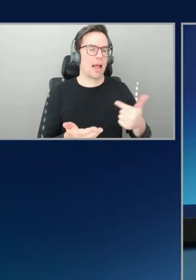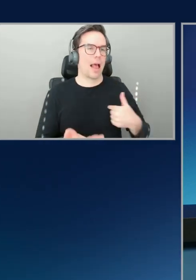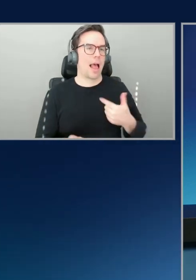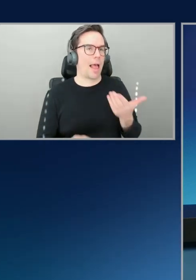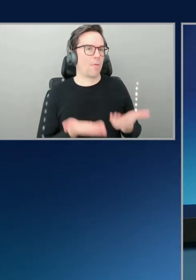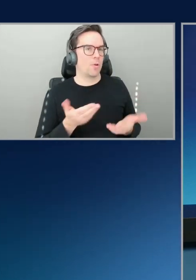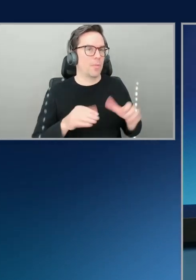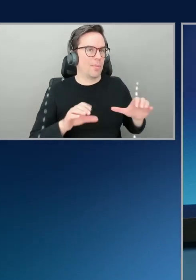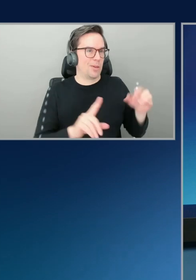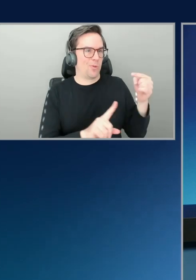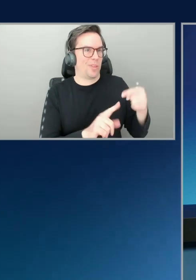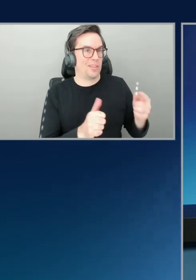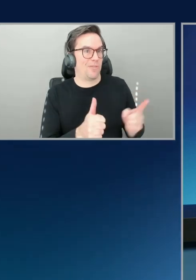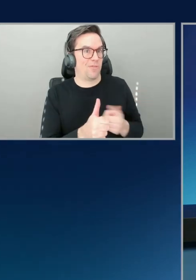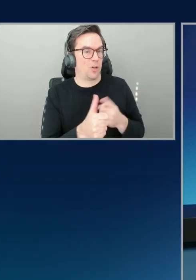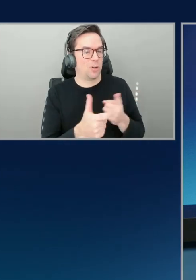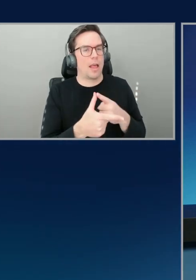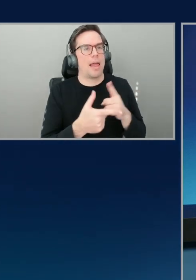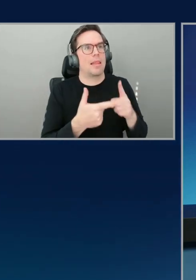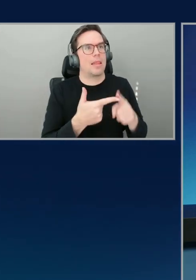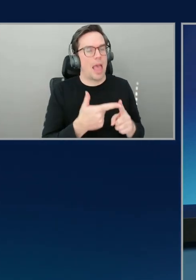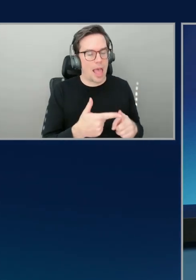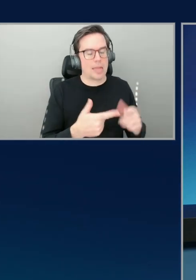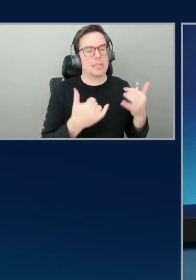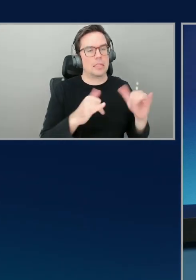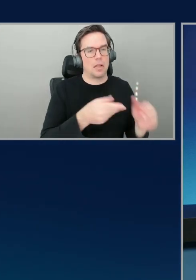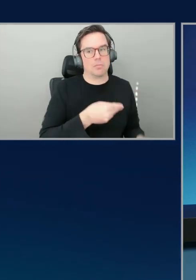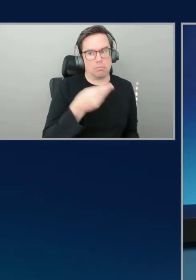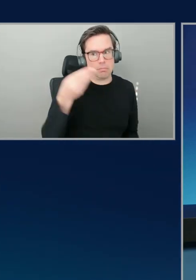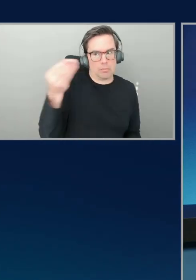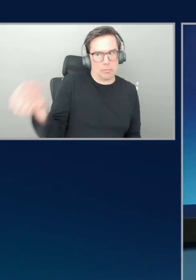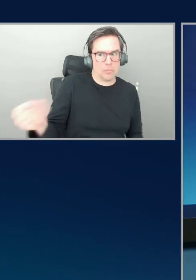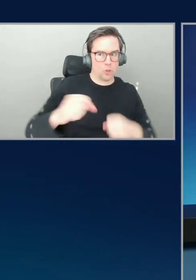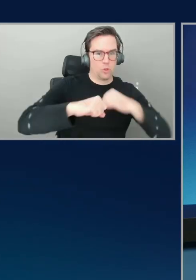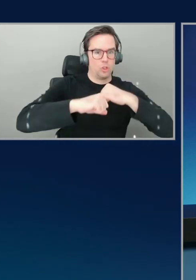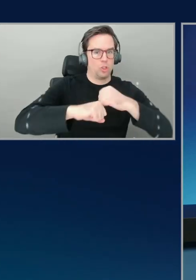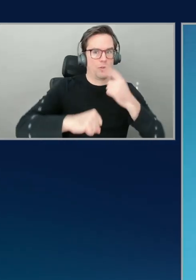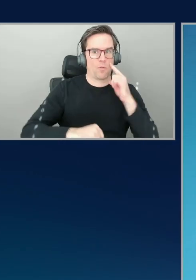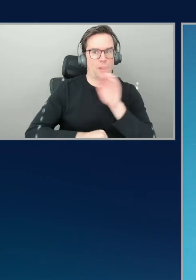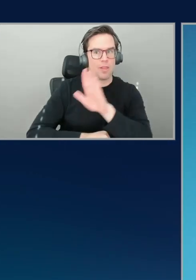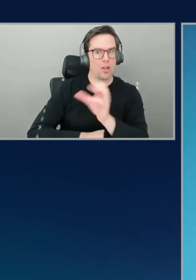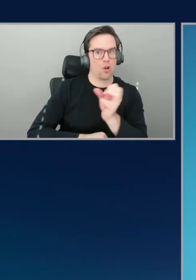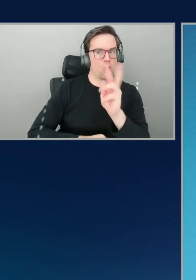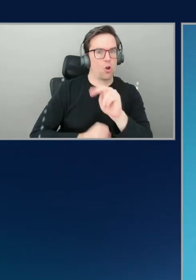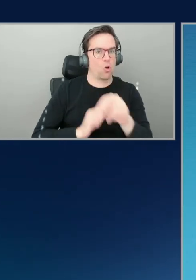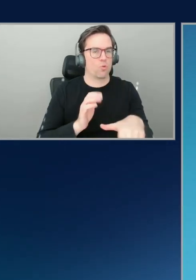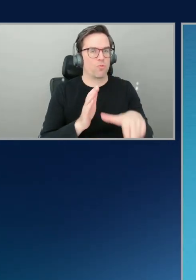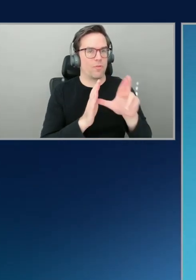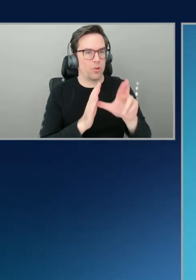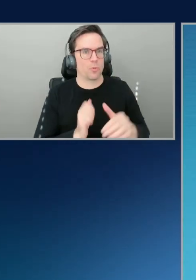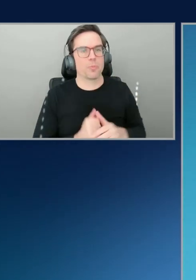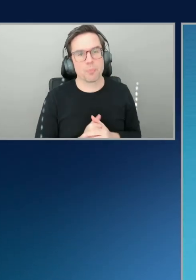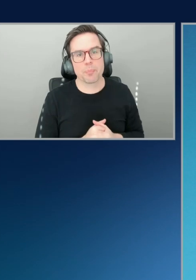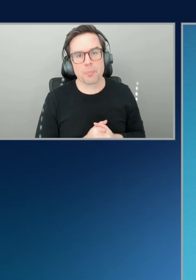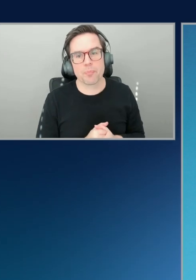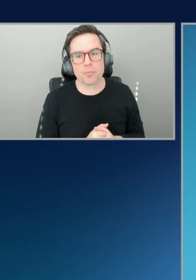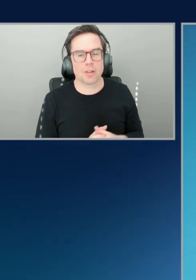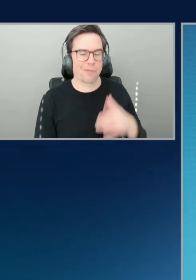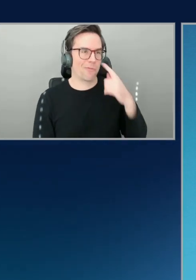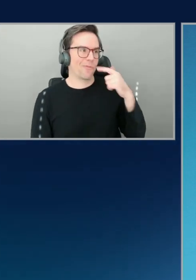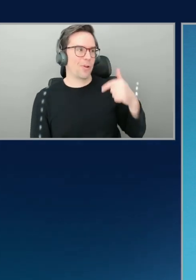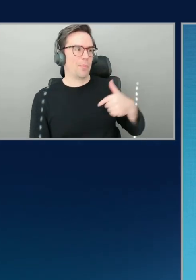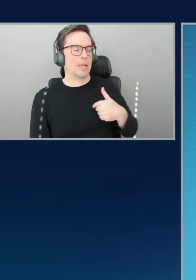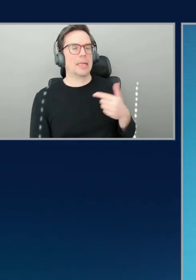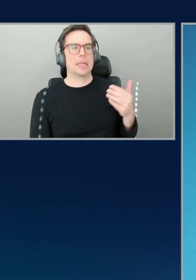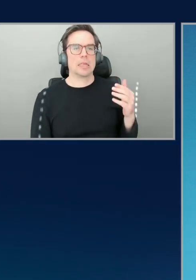looks like. Okay, great. Yeah. To me, this is like that, that, uh, you know, for, for lack of a better term, a marketing term